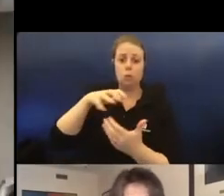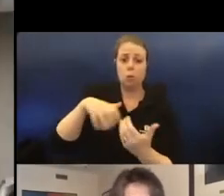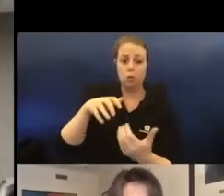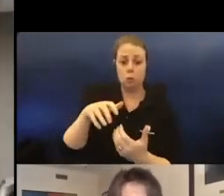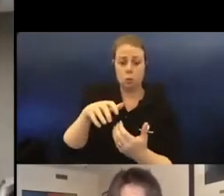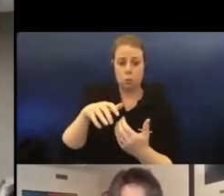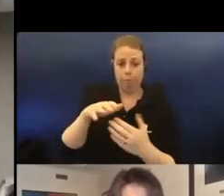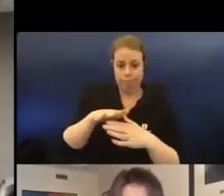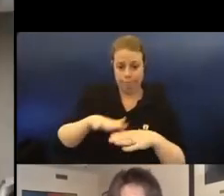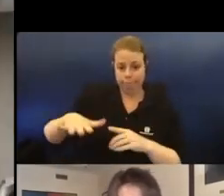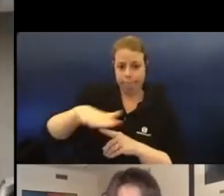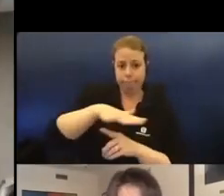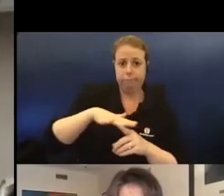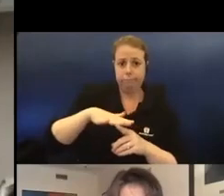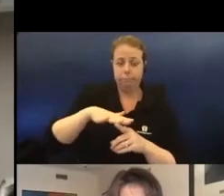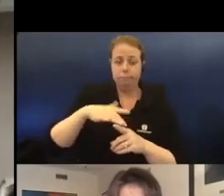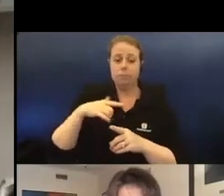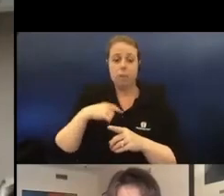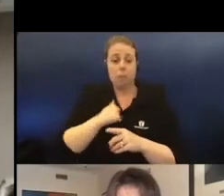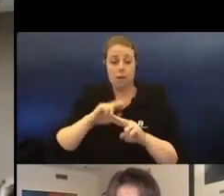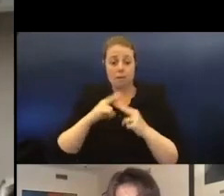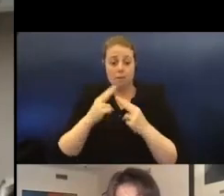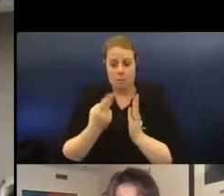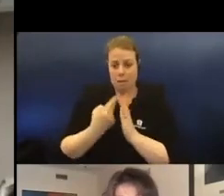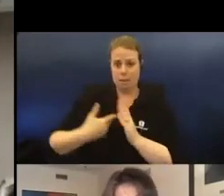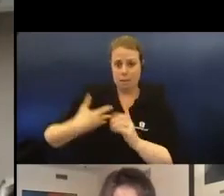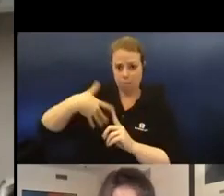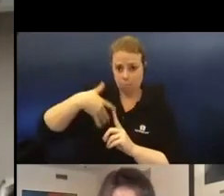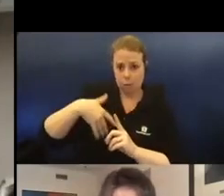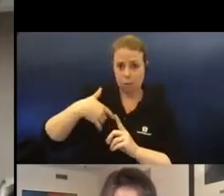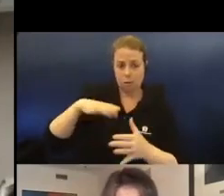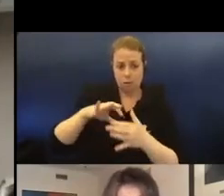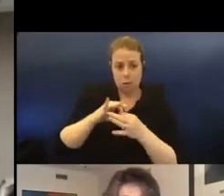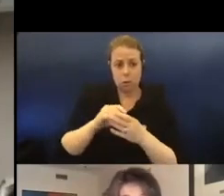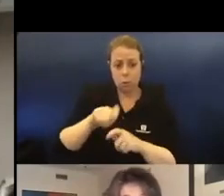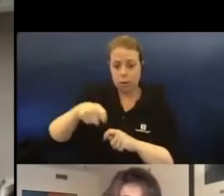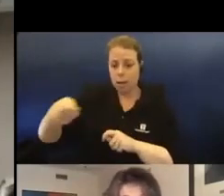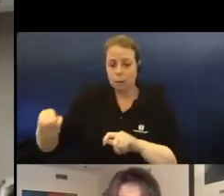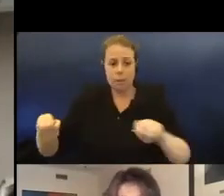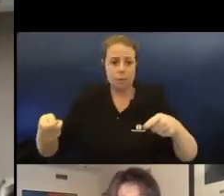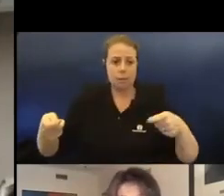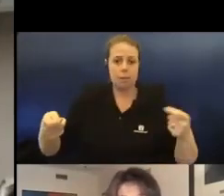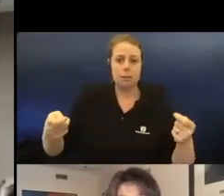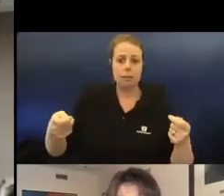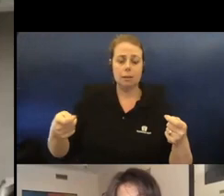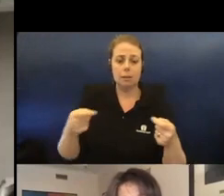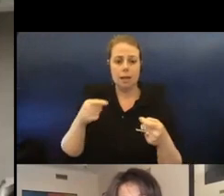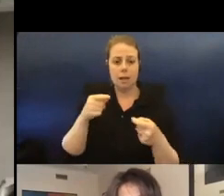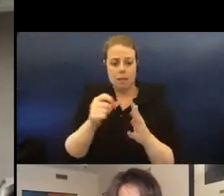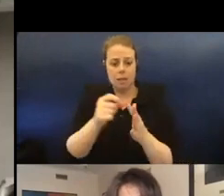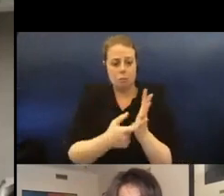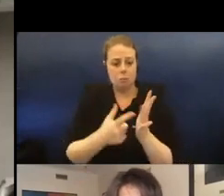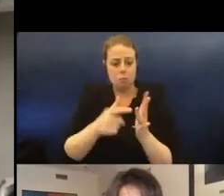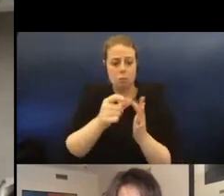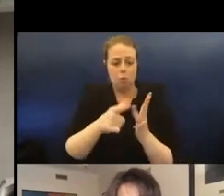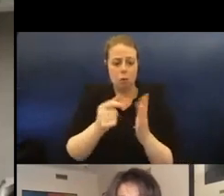Because of my family, artistic background and our relationship with neighbours, the generation and presence of this propaganda art also